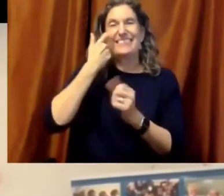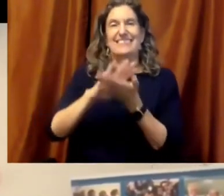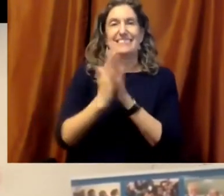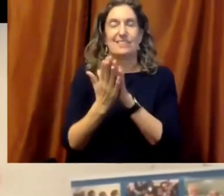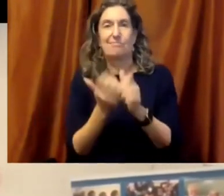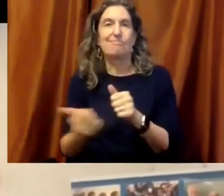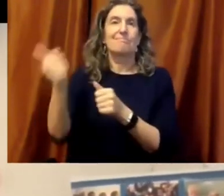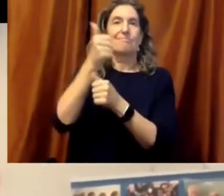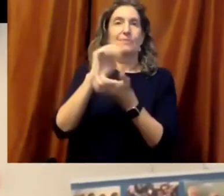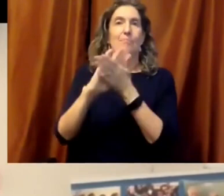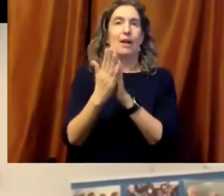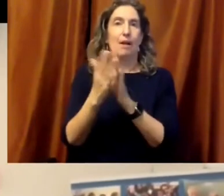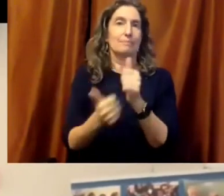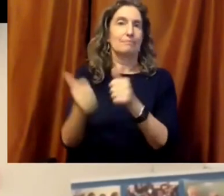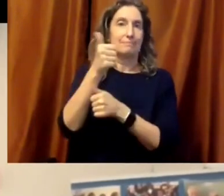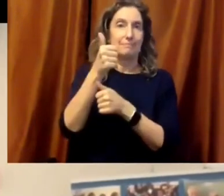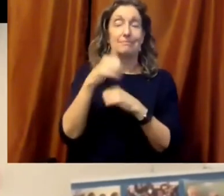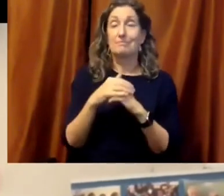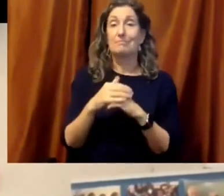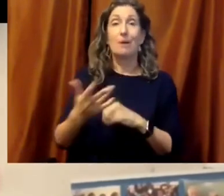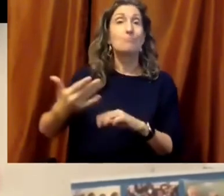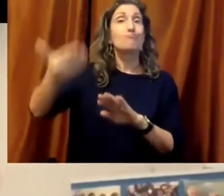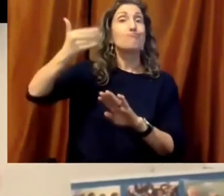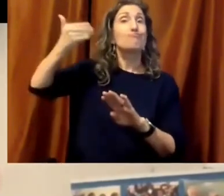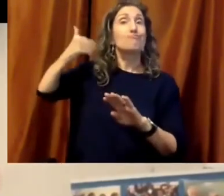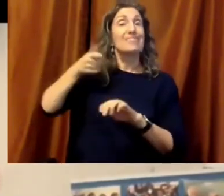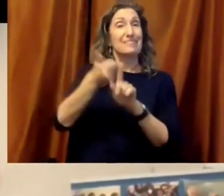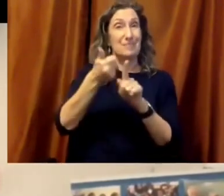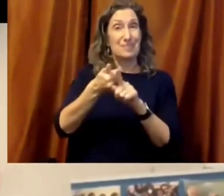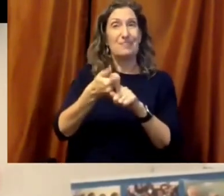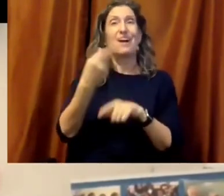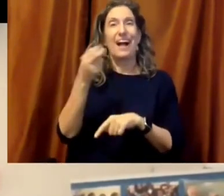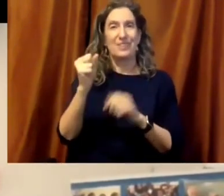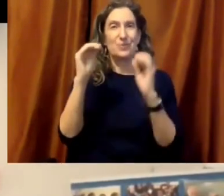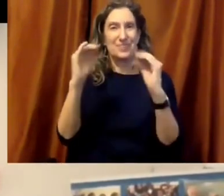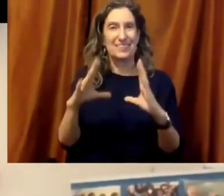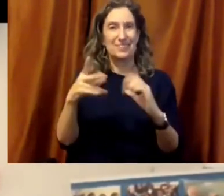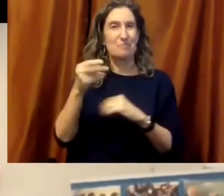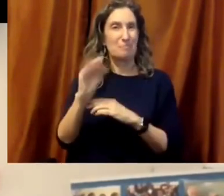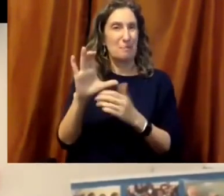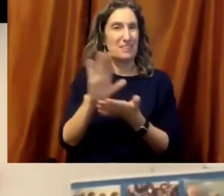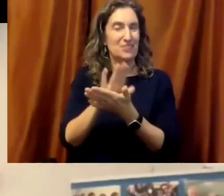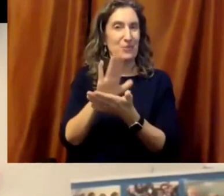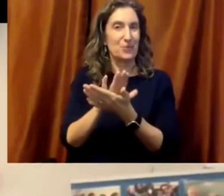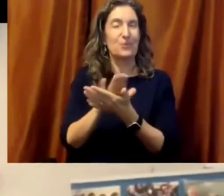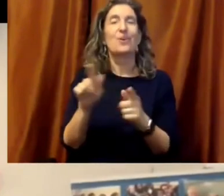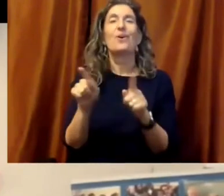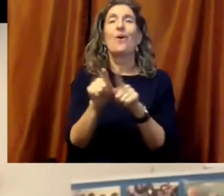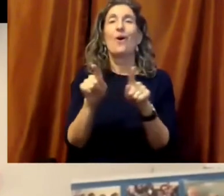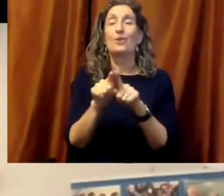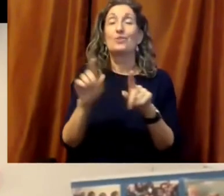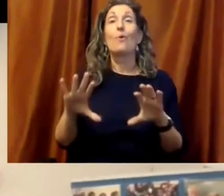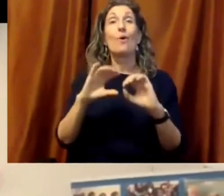school teacher, also was one of the education specialists at the Organization of American States, and served as an associate